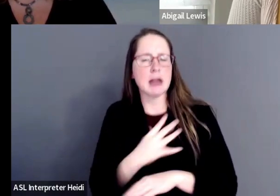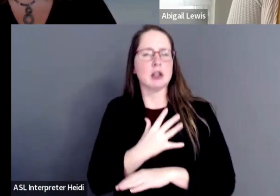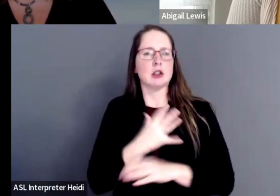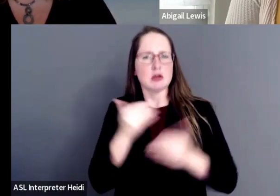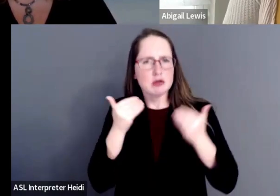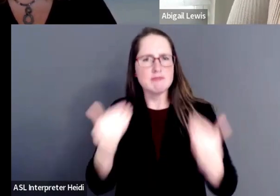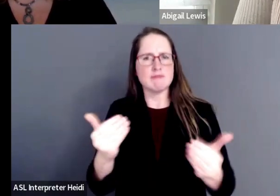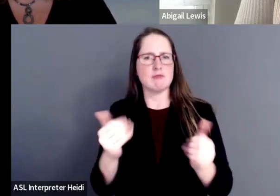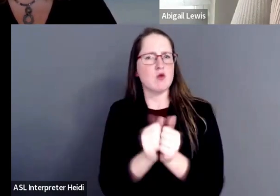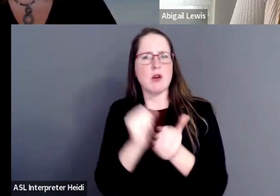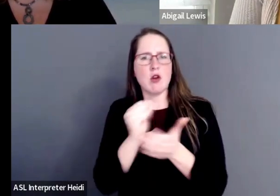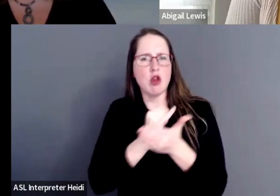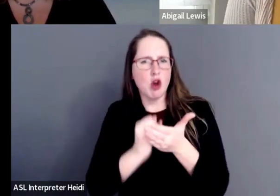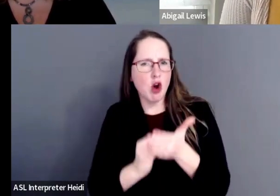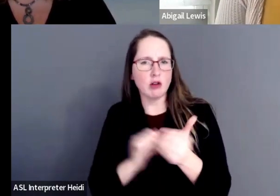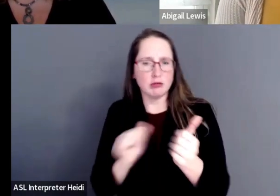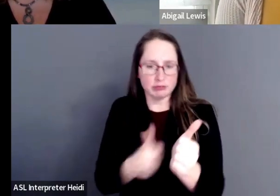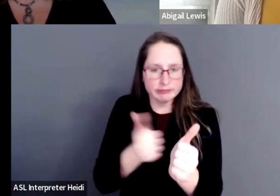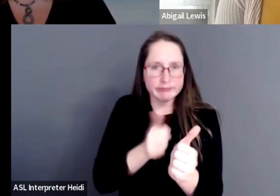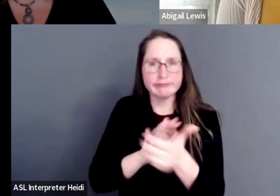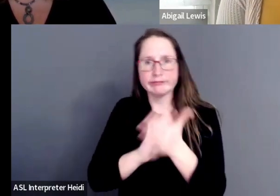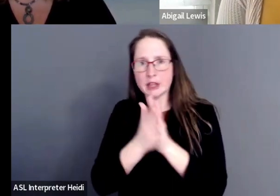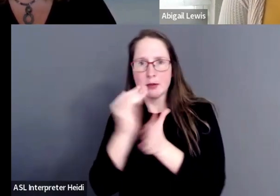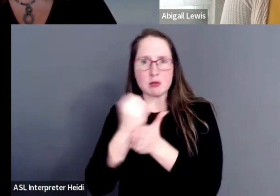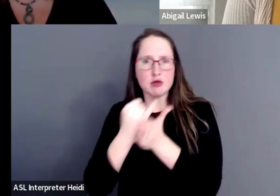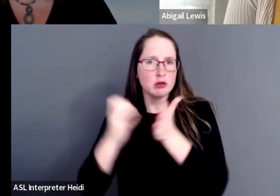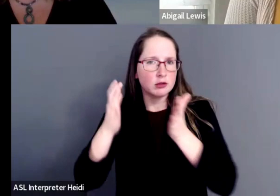art or, you know, to become an artist?